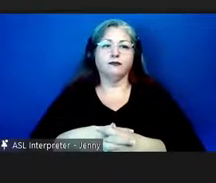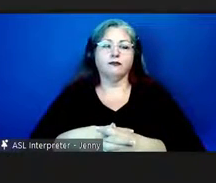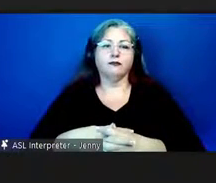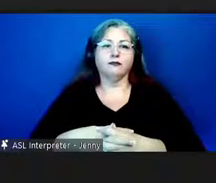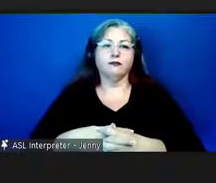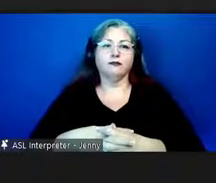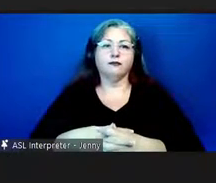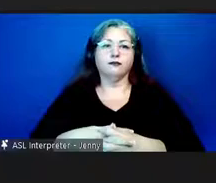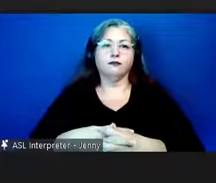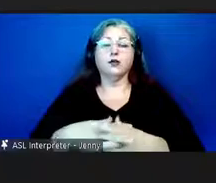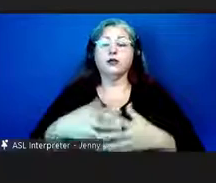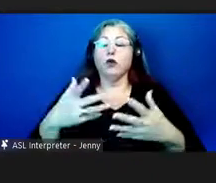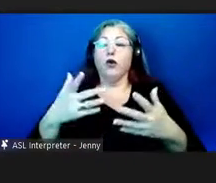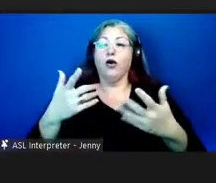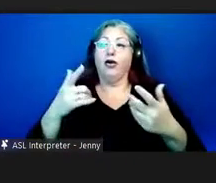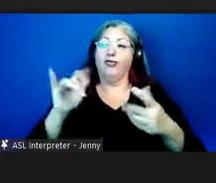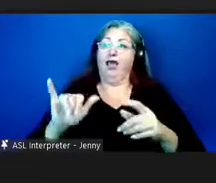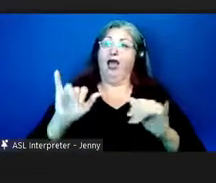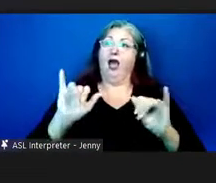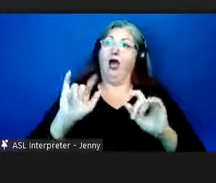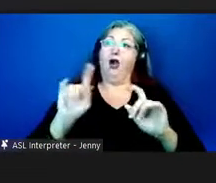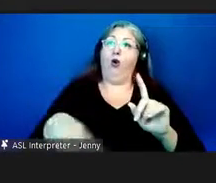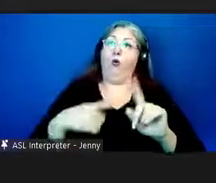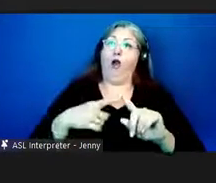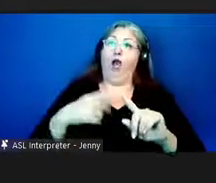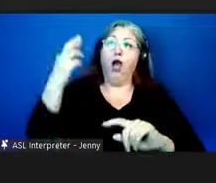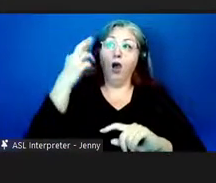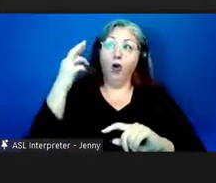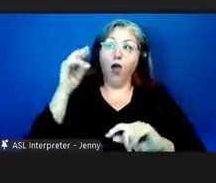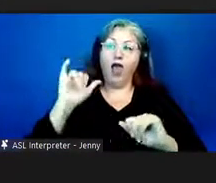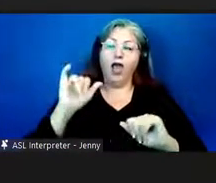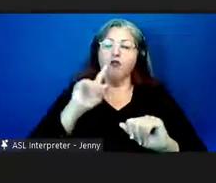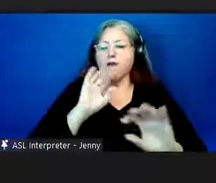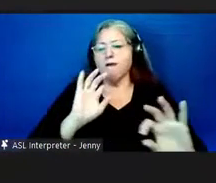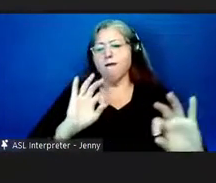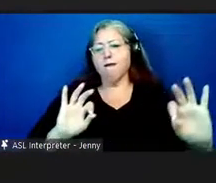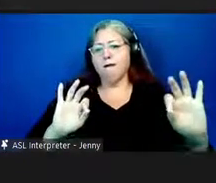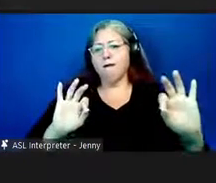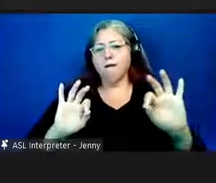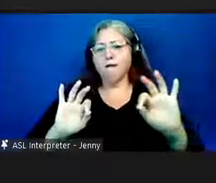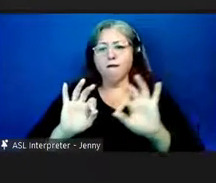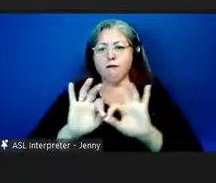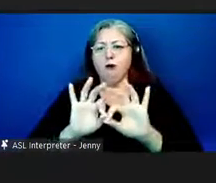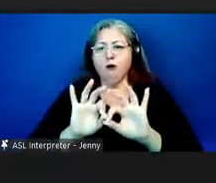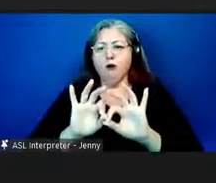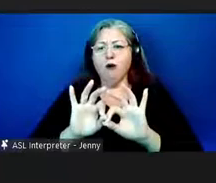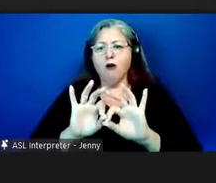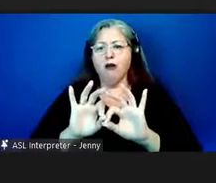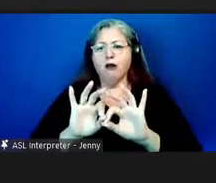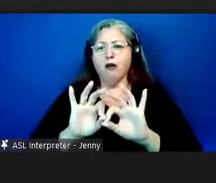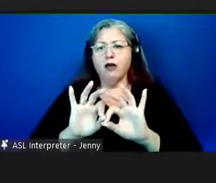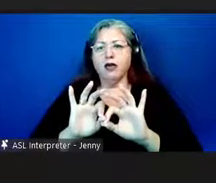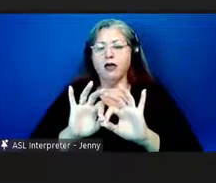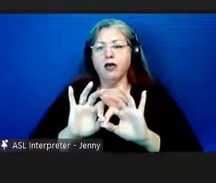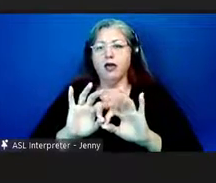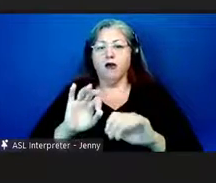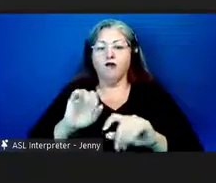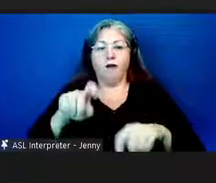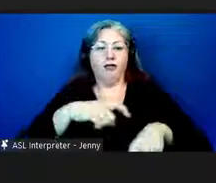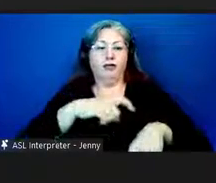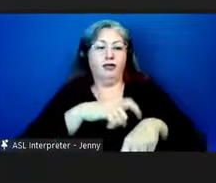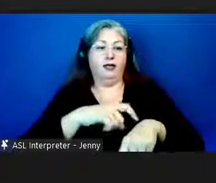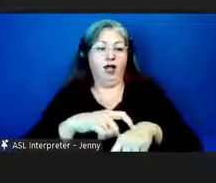recognition was very uh critical in the uh the transitioning